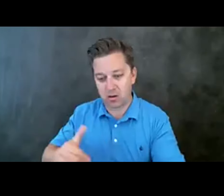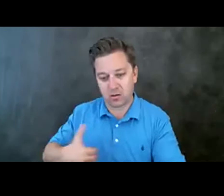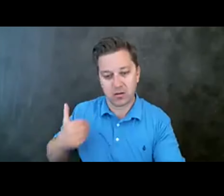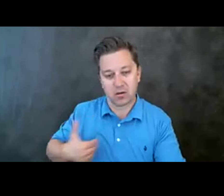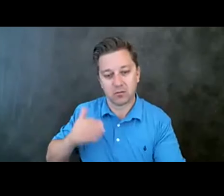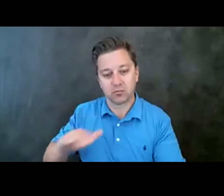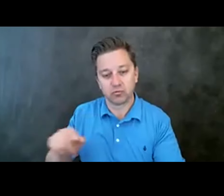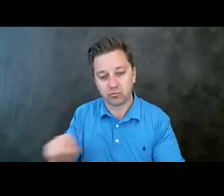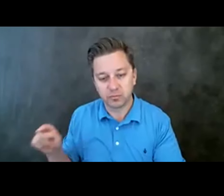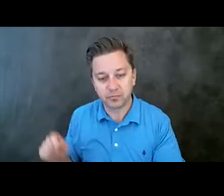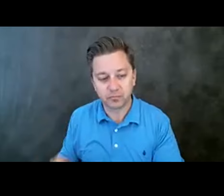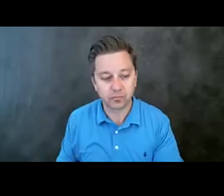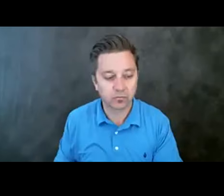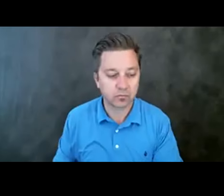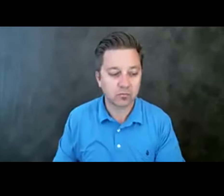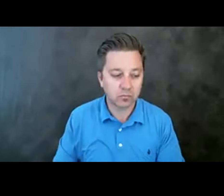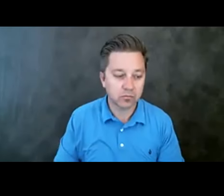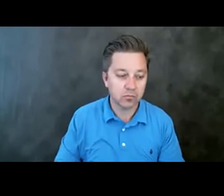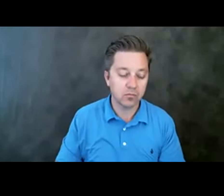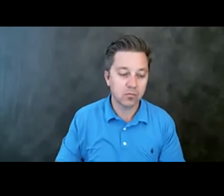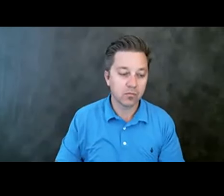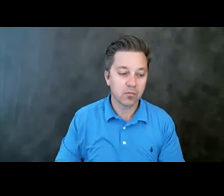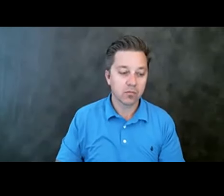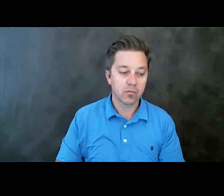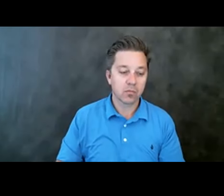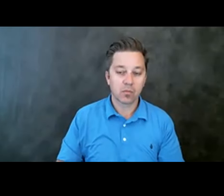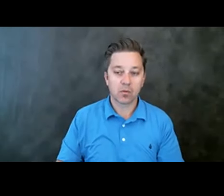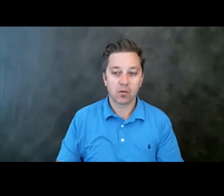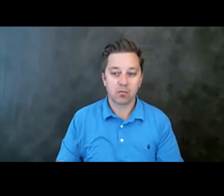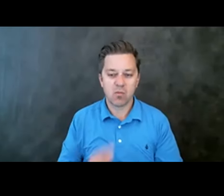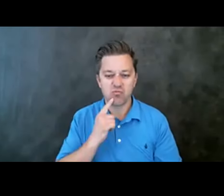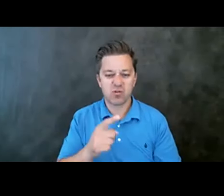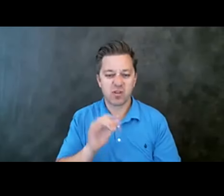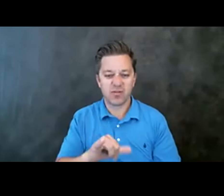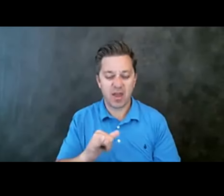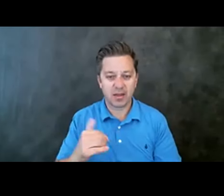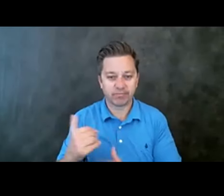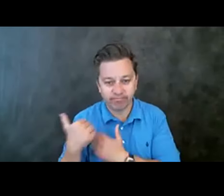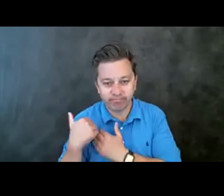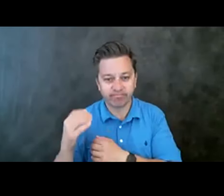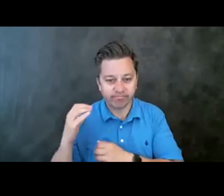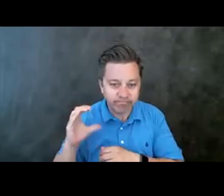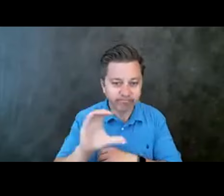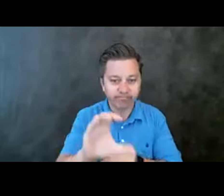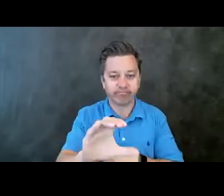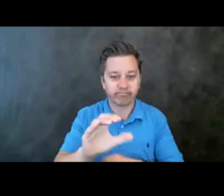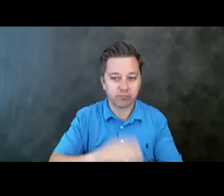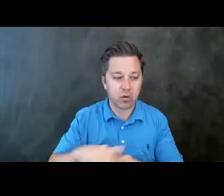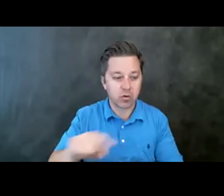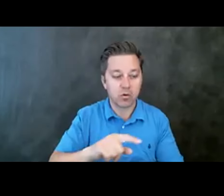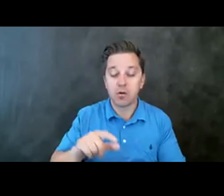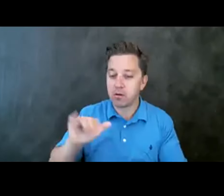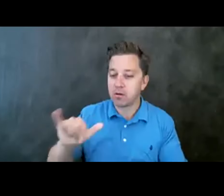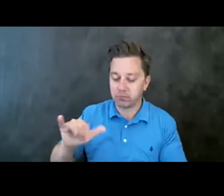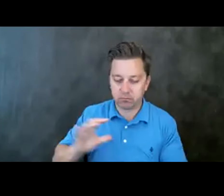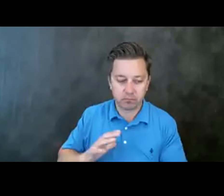So I'm sorry, I don't have a perfect answer, but I'm going to put the burden back on you guys to make that list, but I'll help you. That's cool. And Tiffany put up